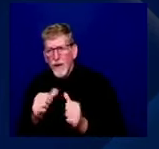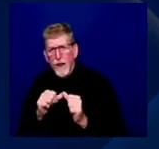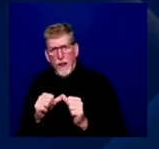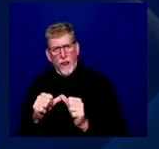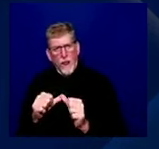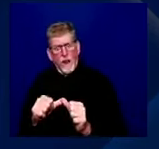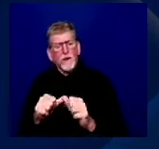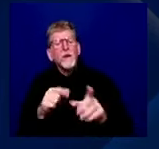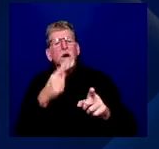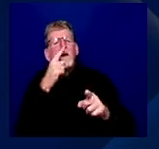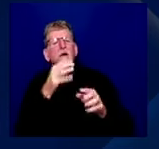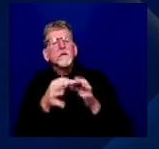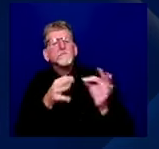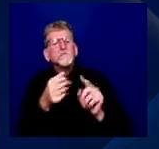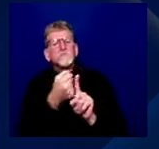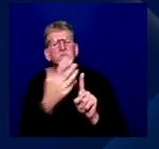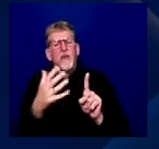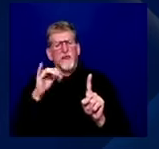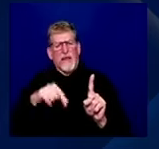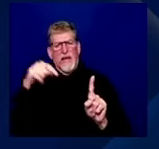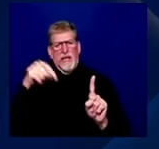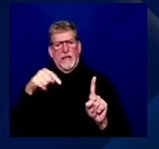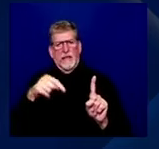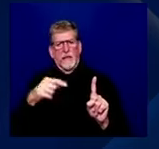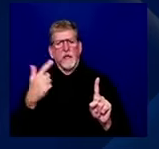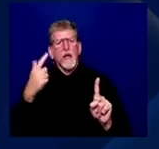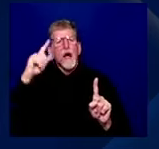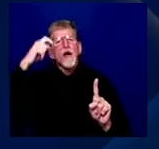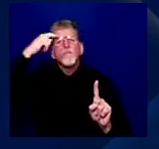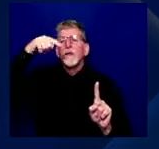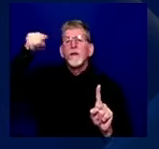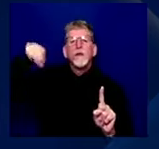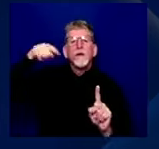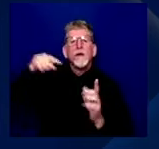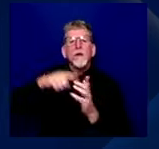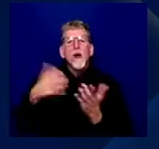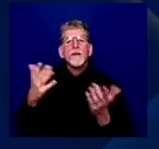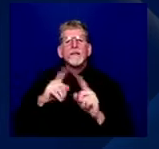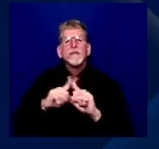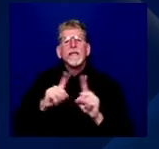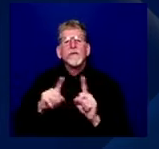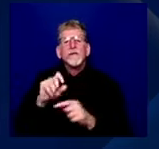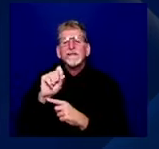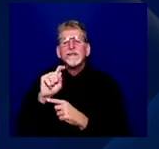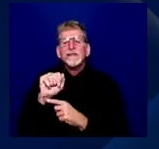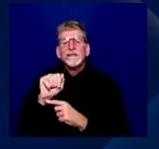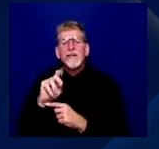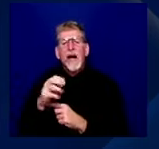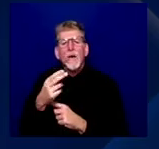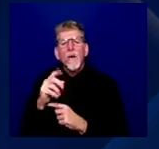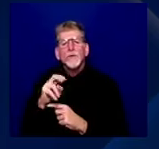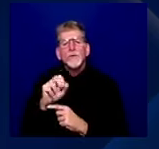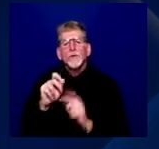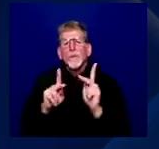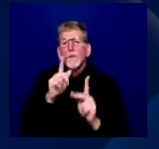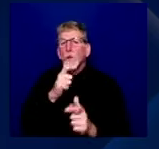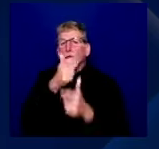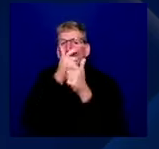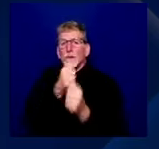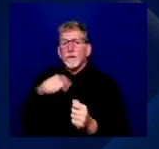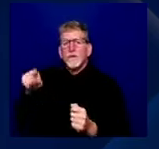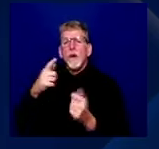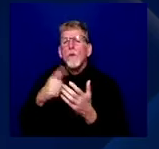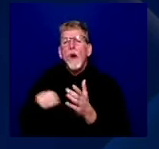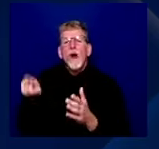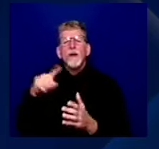um, what government and other stakeholders can be doing really to support families and what's really going on with families that suffer this kind of